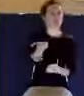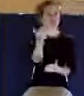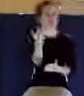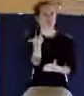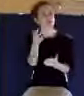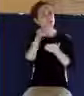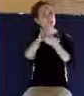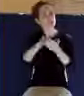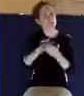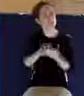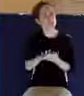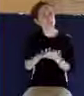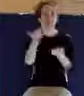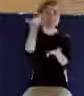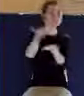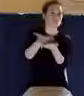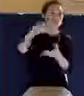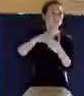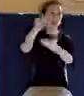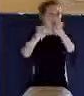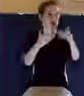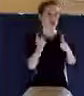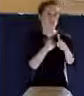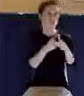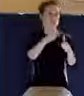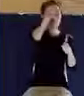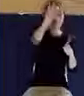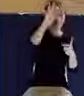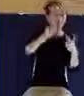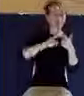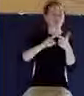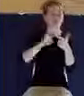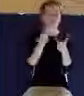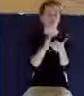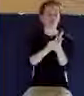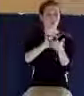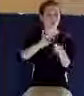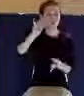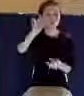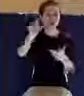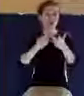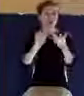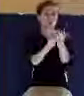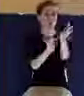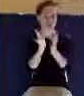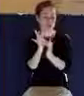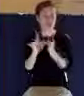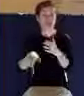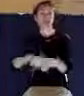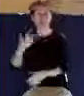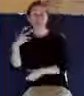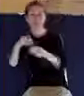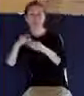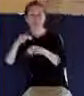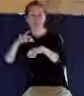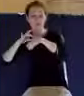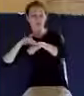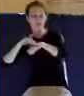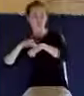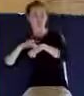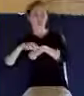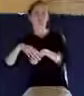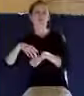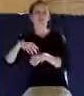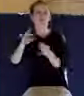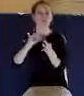Holy Ghost, and these three are one. And there are three that bear witness in earth, the Spirit, the water, and the blood, and these three agree